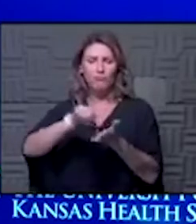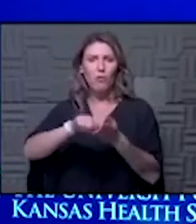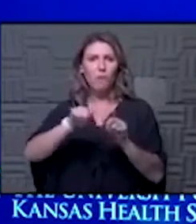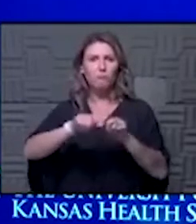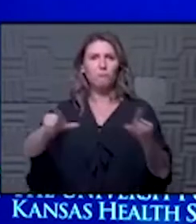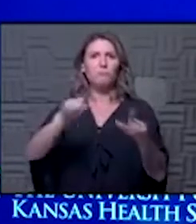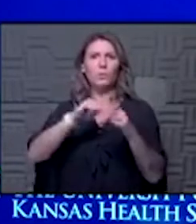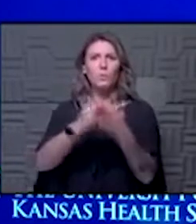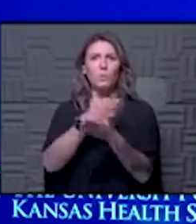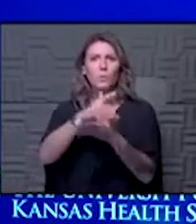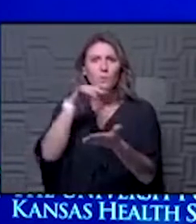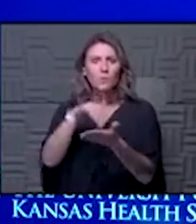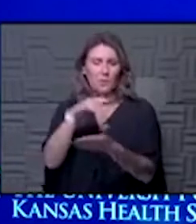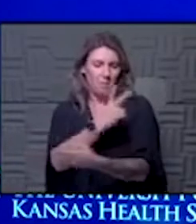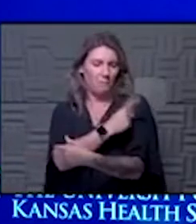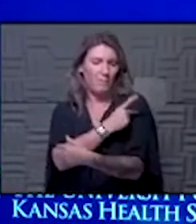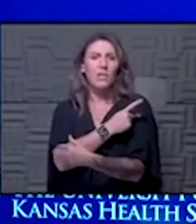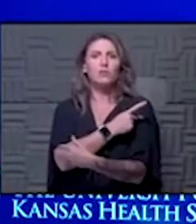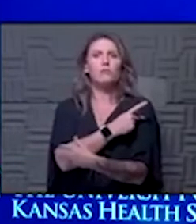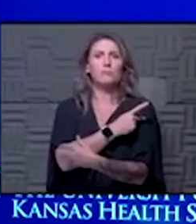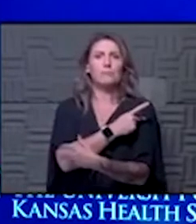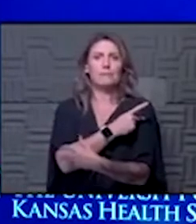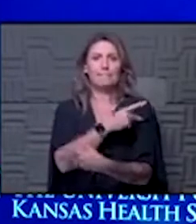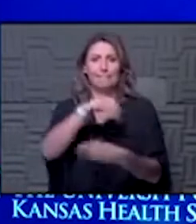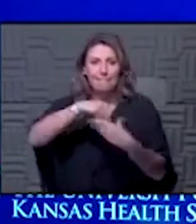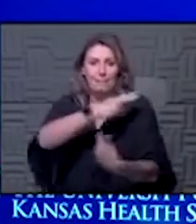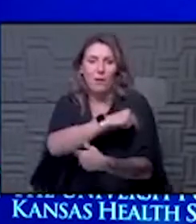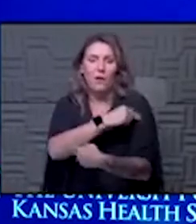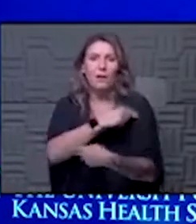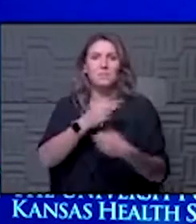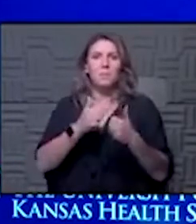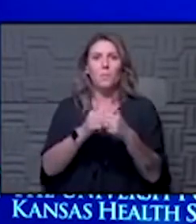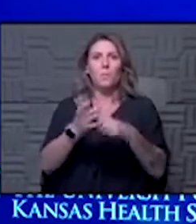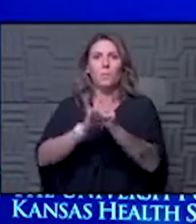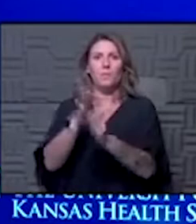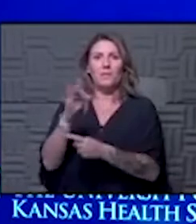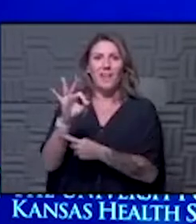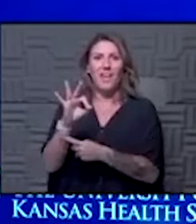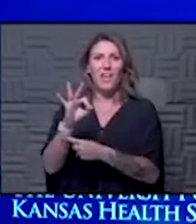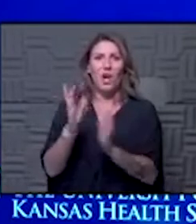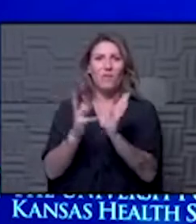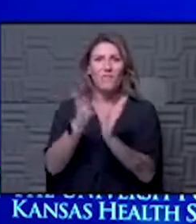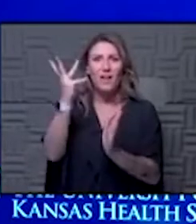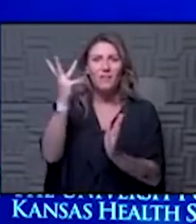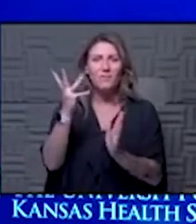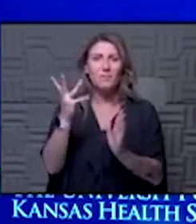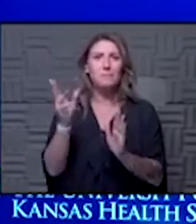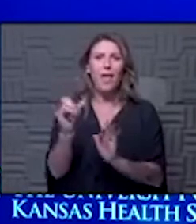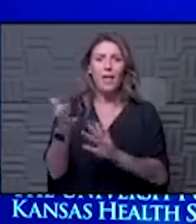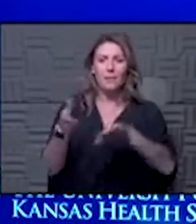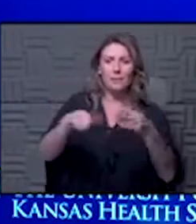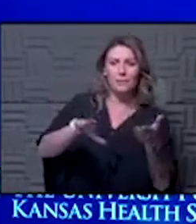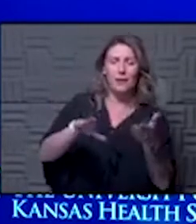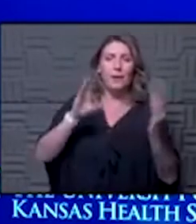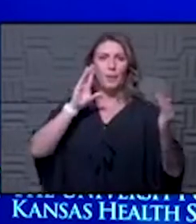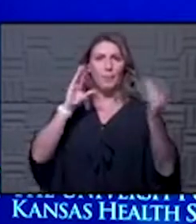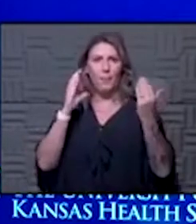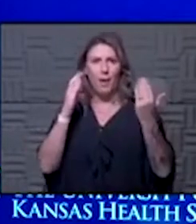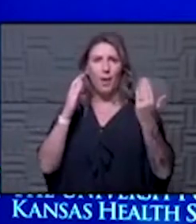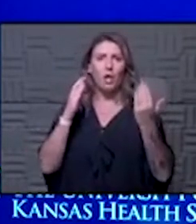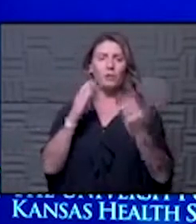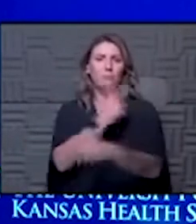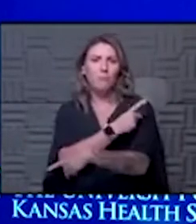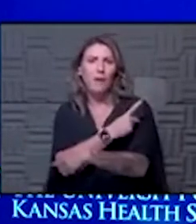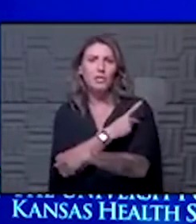suggesting patients hospitalized with COVID-19 are five times as likely to die compared to patients hospitalized with the